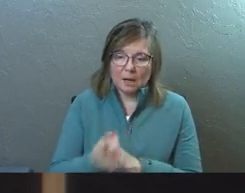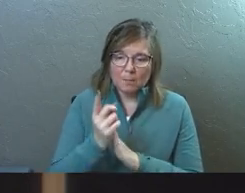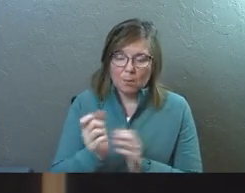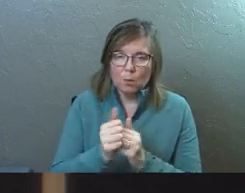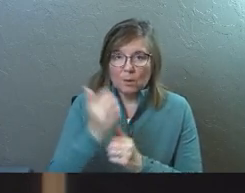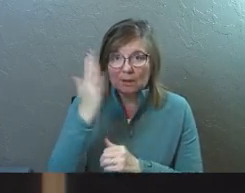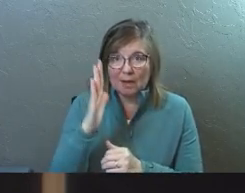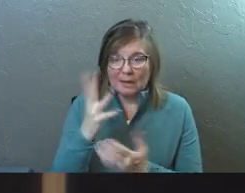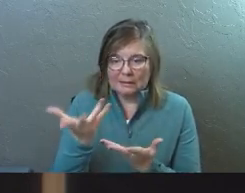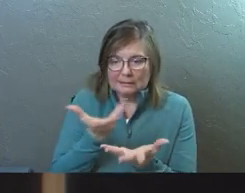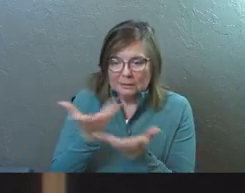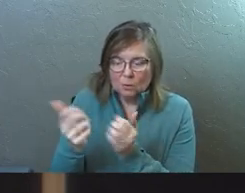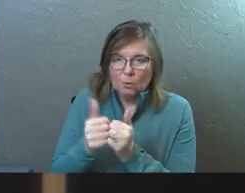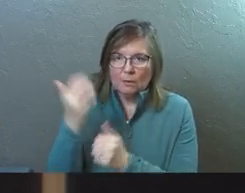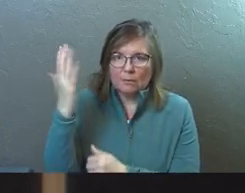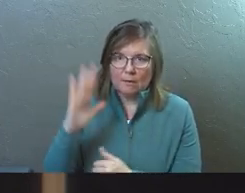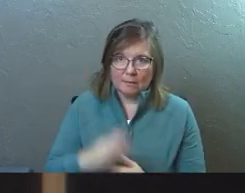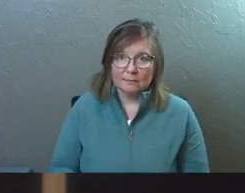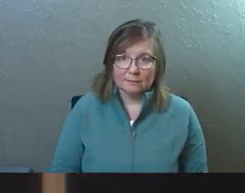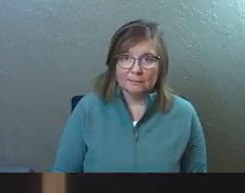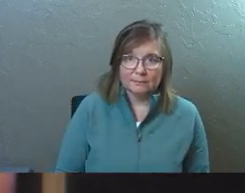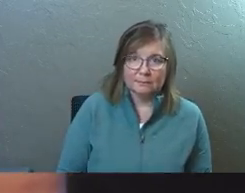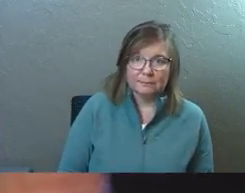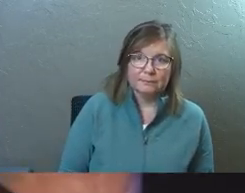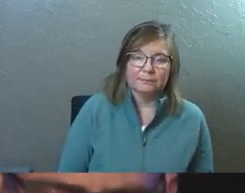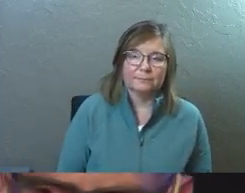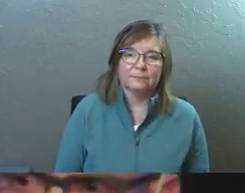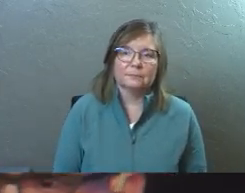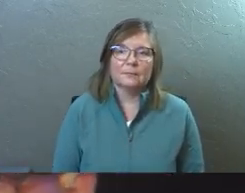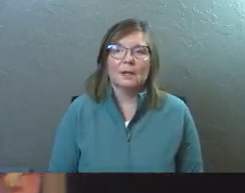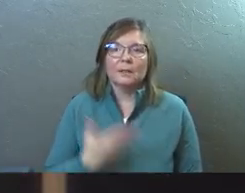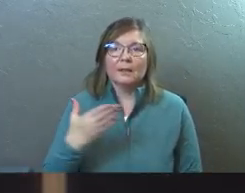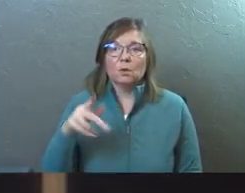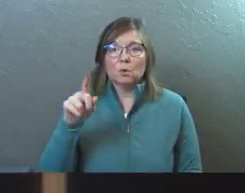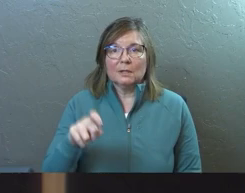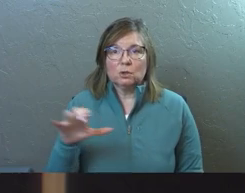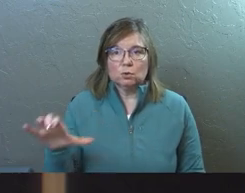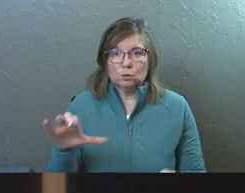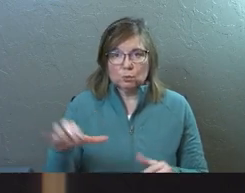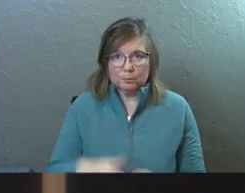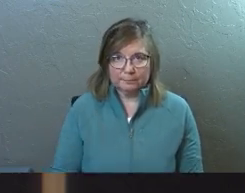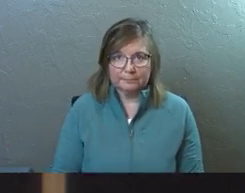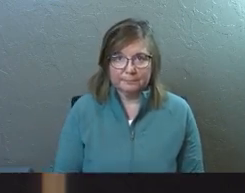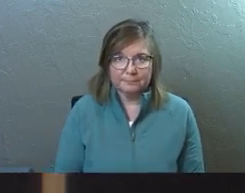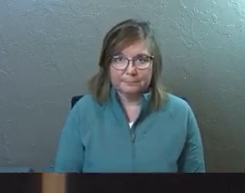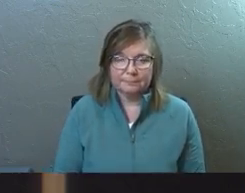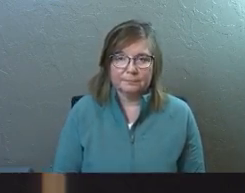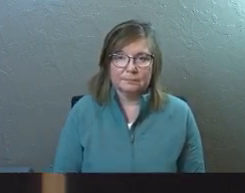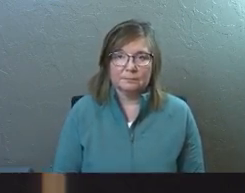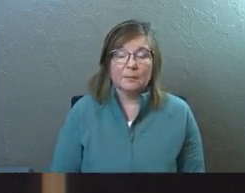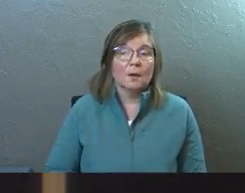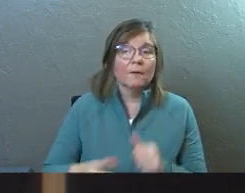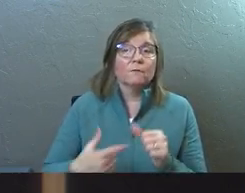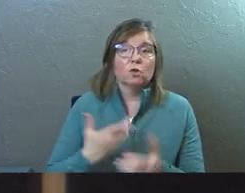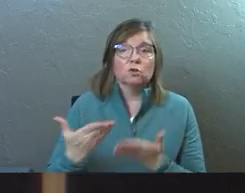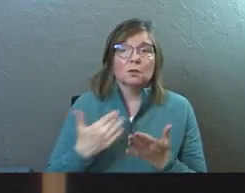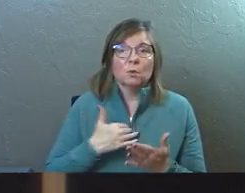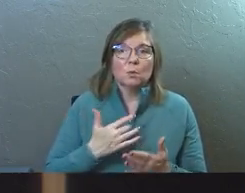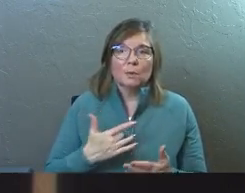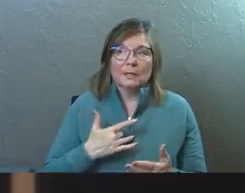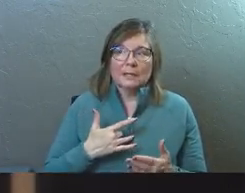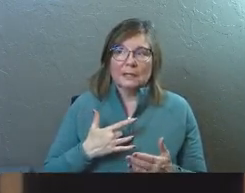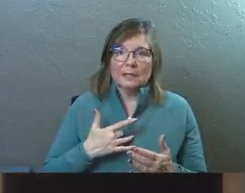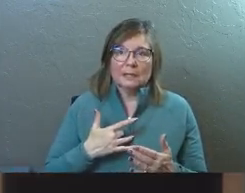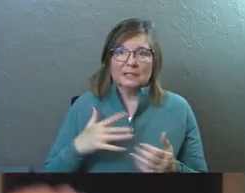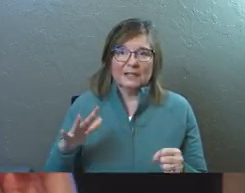moment with God, an interaction with God. And there's things that you need to do. First service, we just kind of